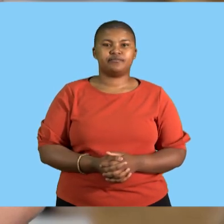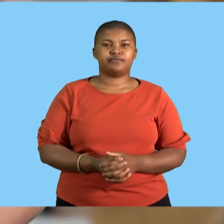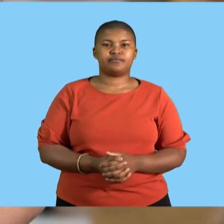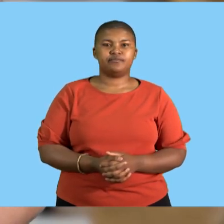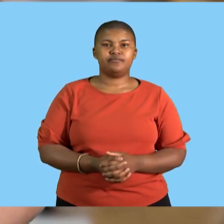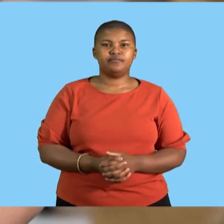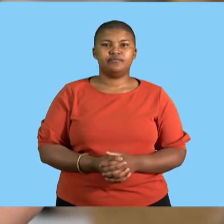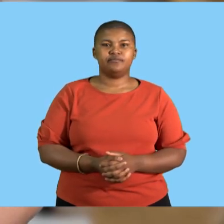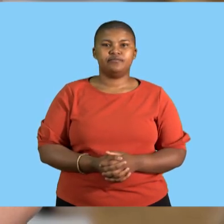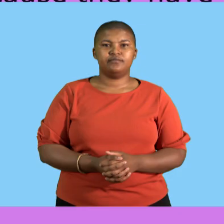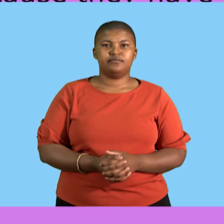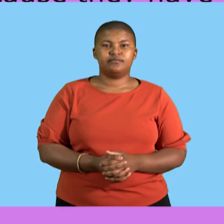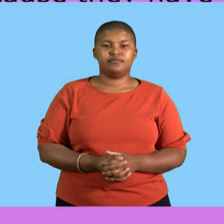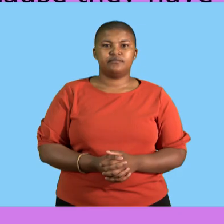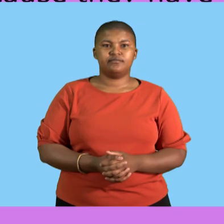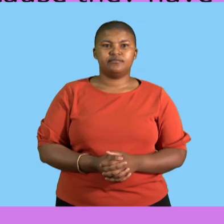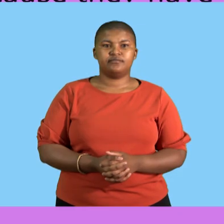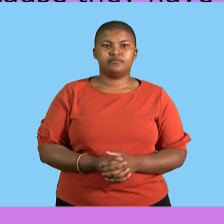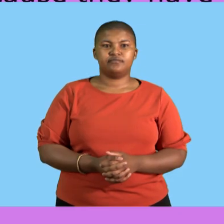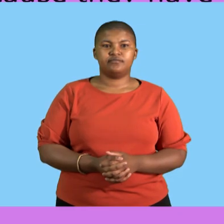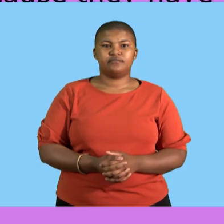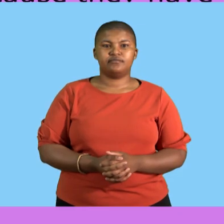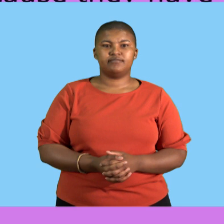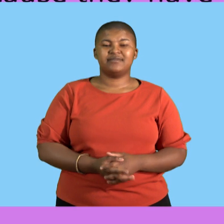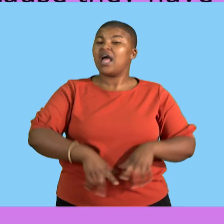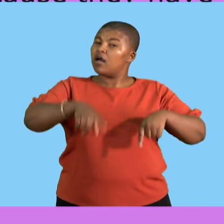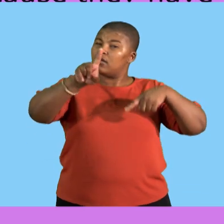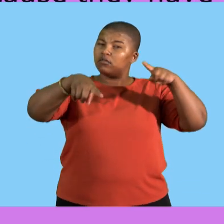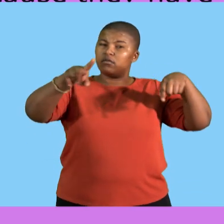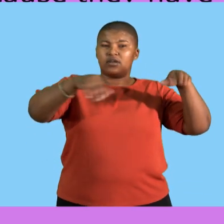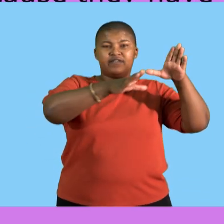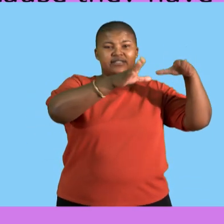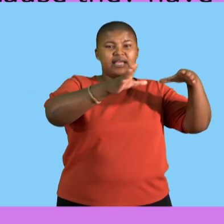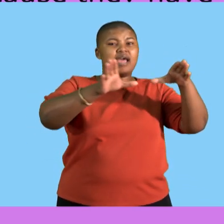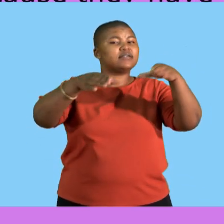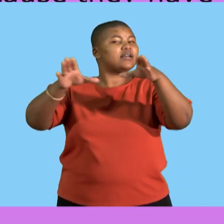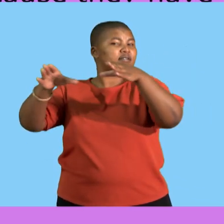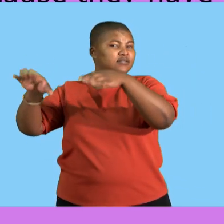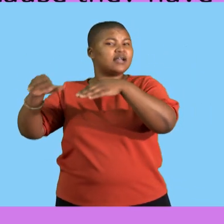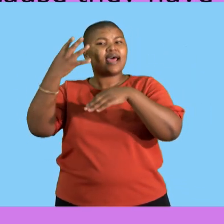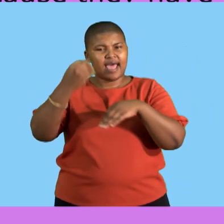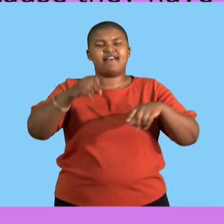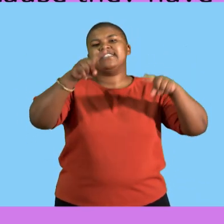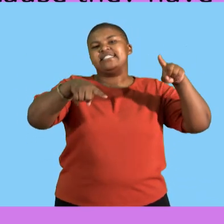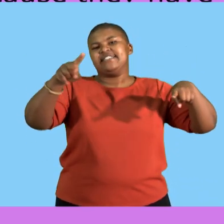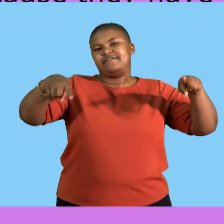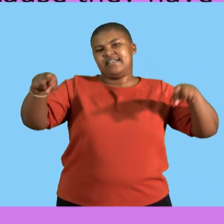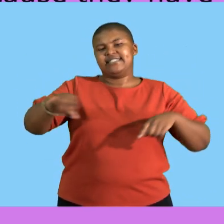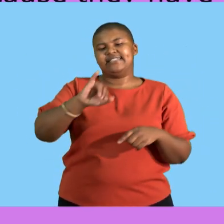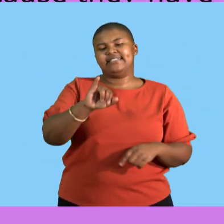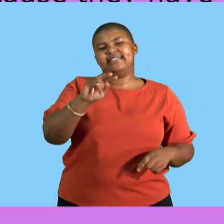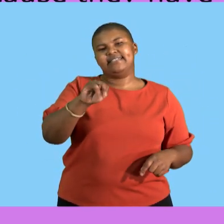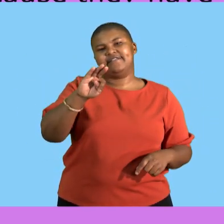table. Now, different sectors also have different inflation rates because they have